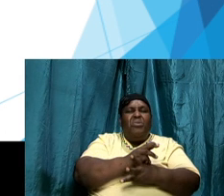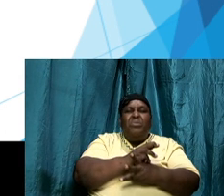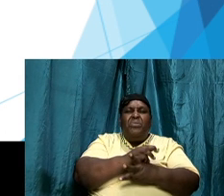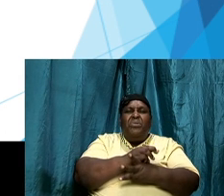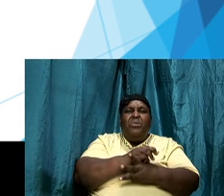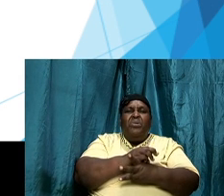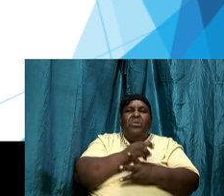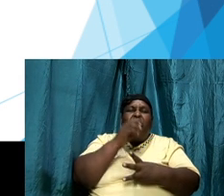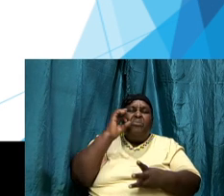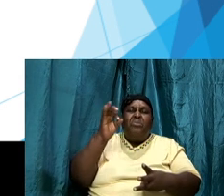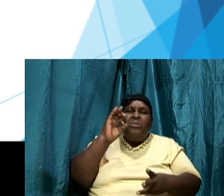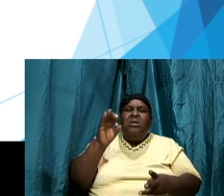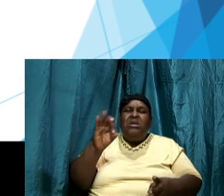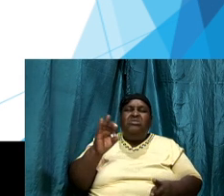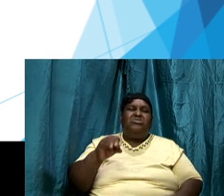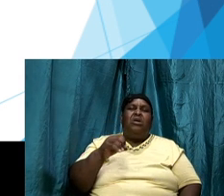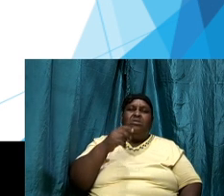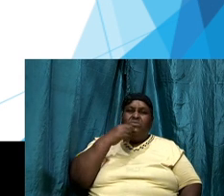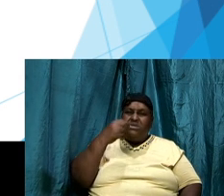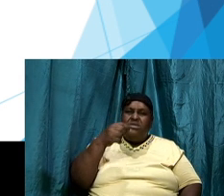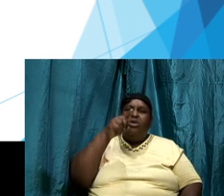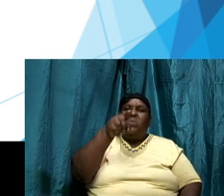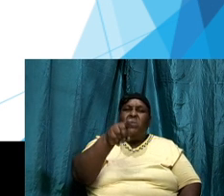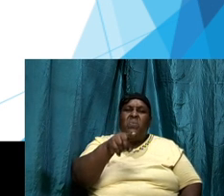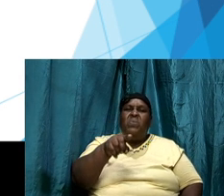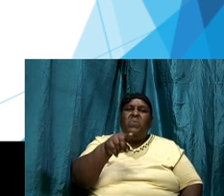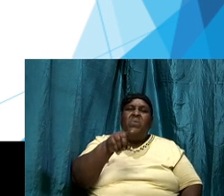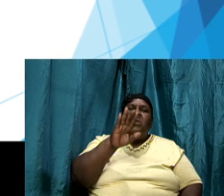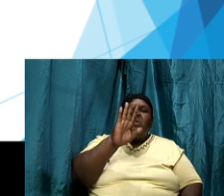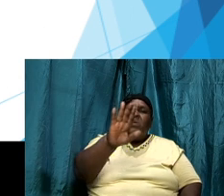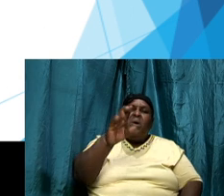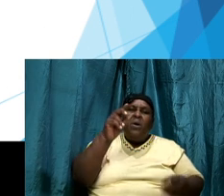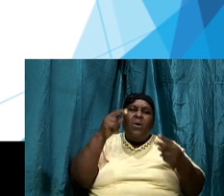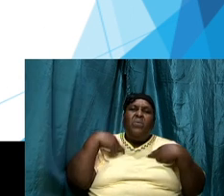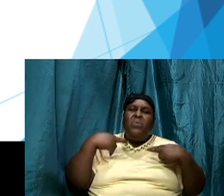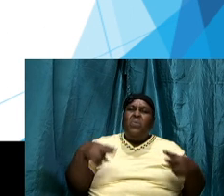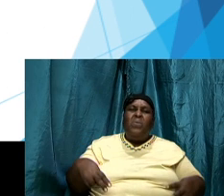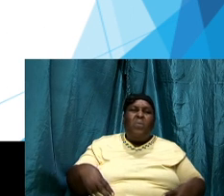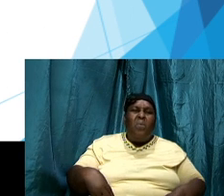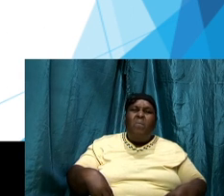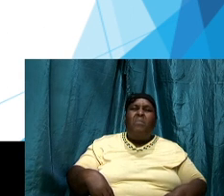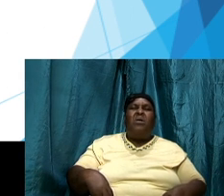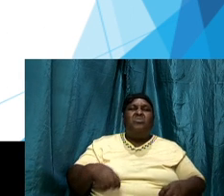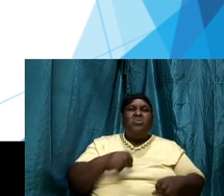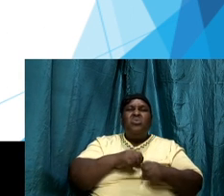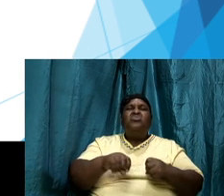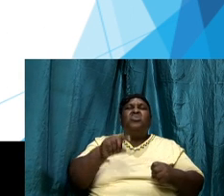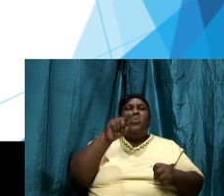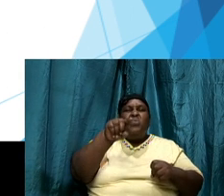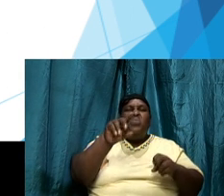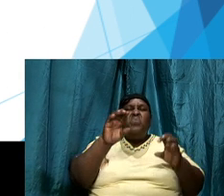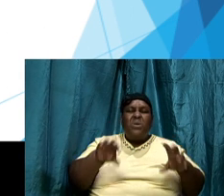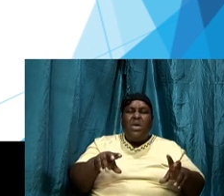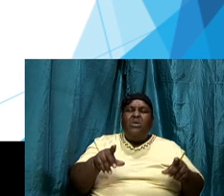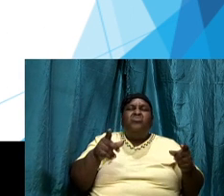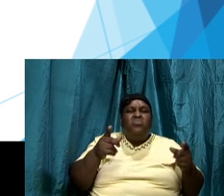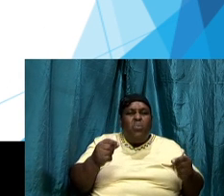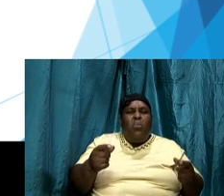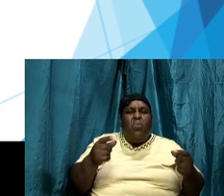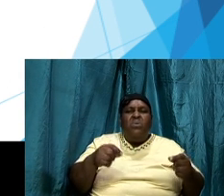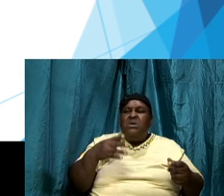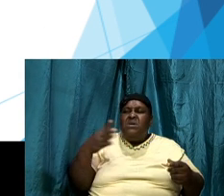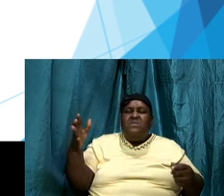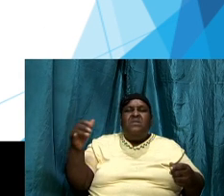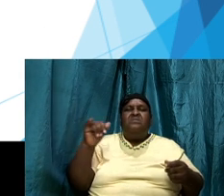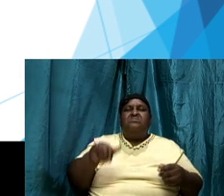knows that you have your frailties and your weakness so you can engage just give your heart to him and